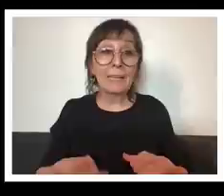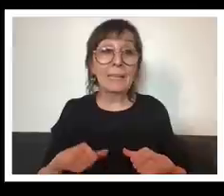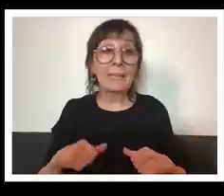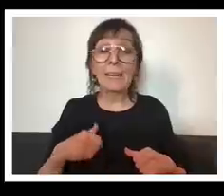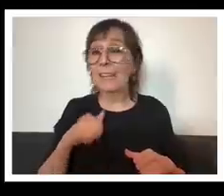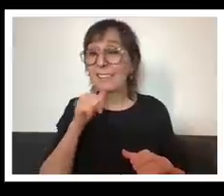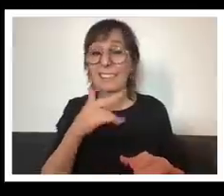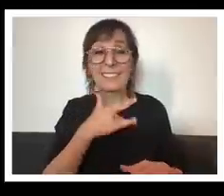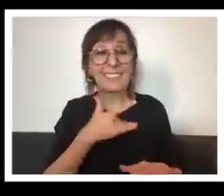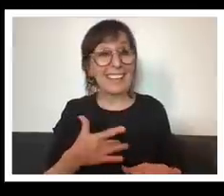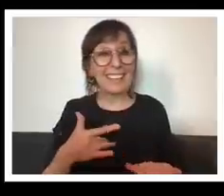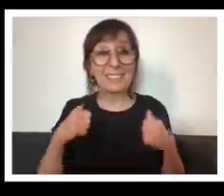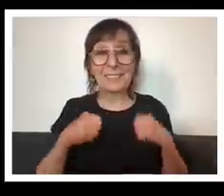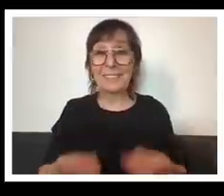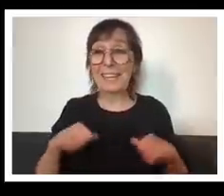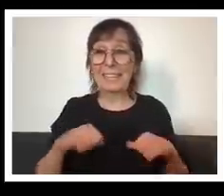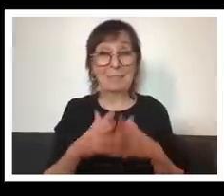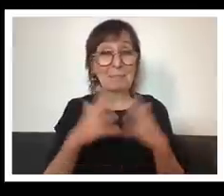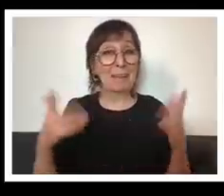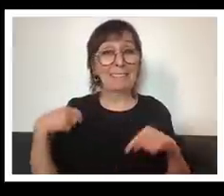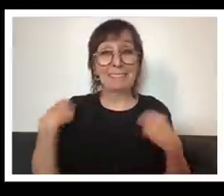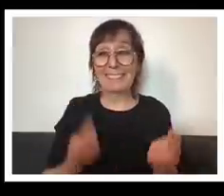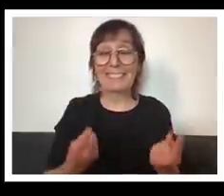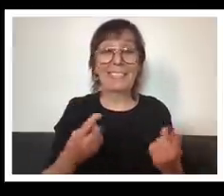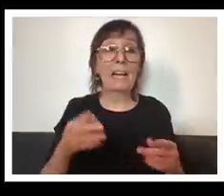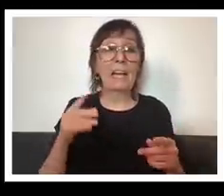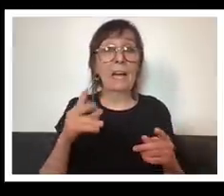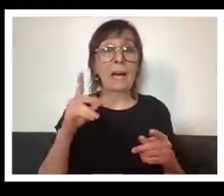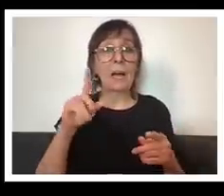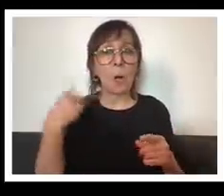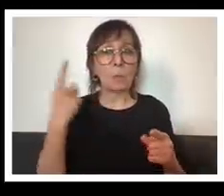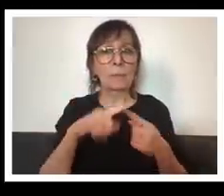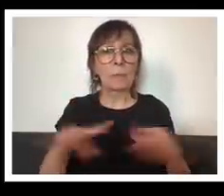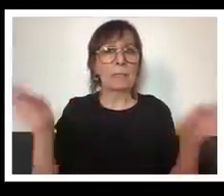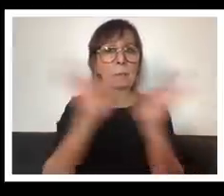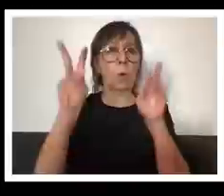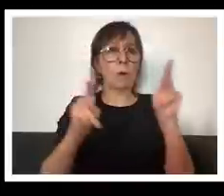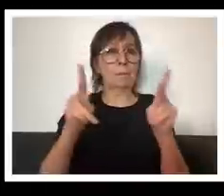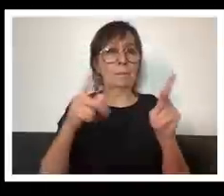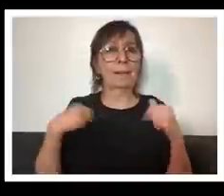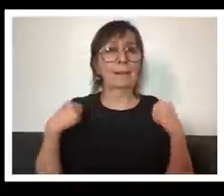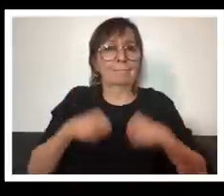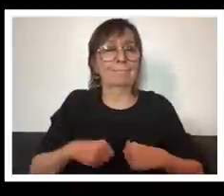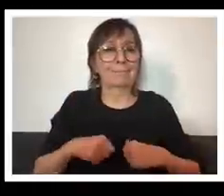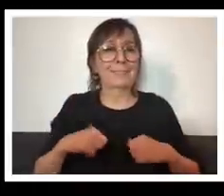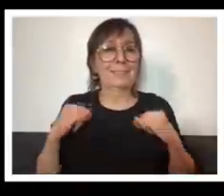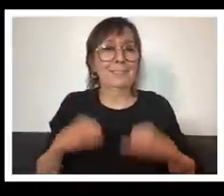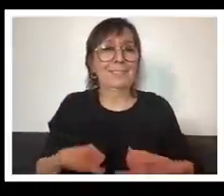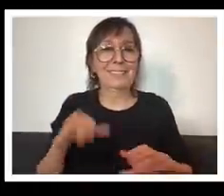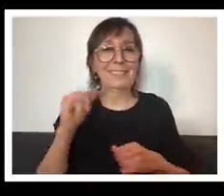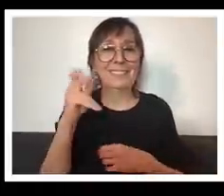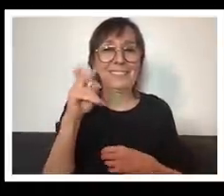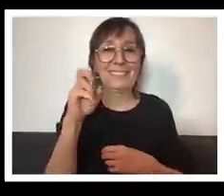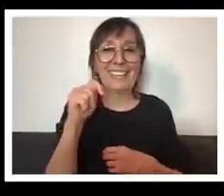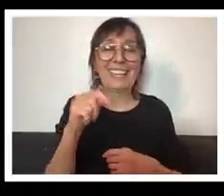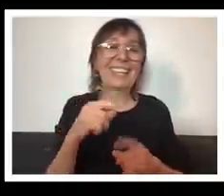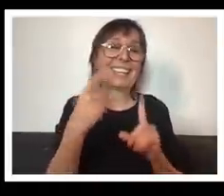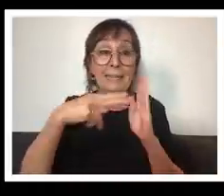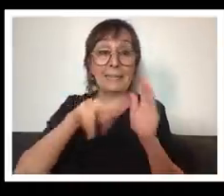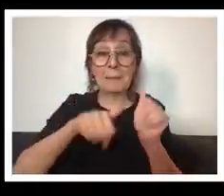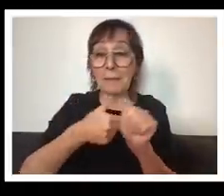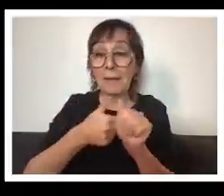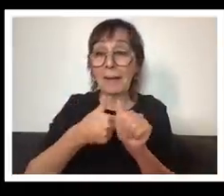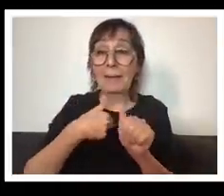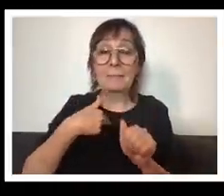wear jackets that much these days except when i'm with really important people uh there's a painting behind me